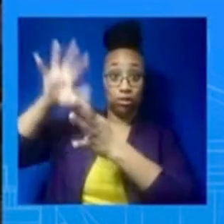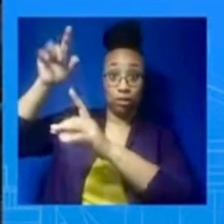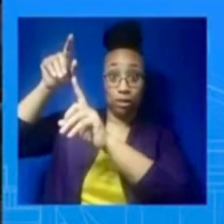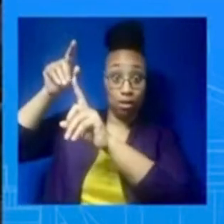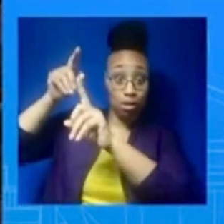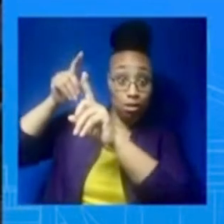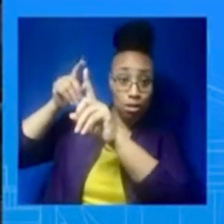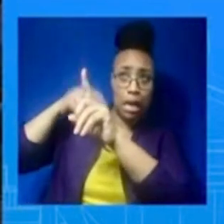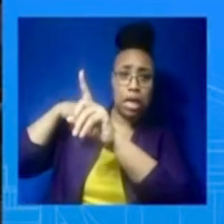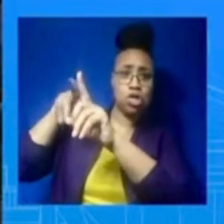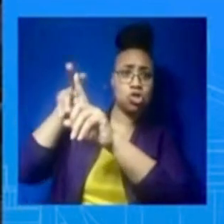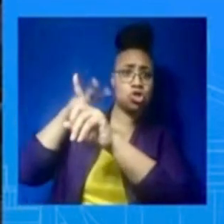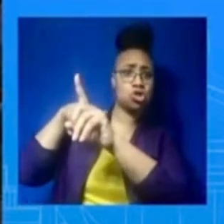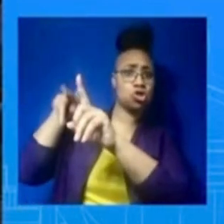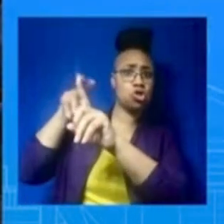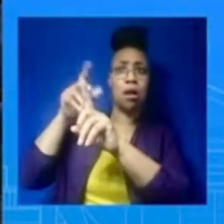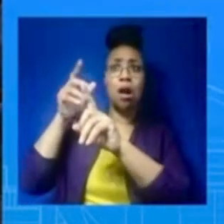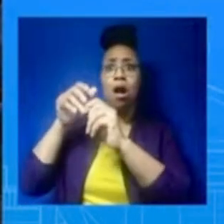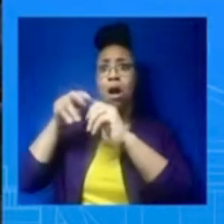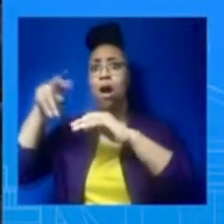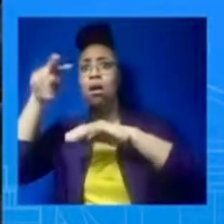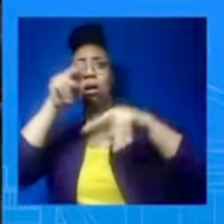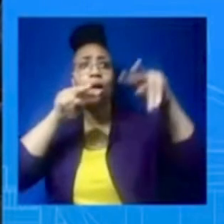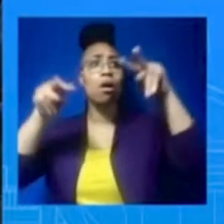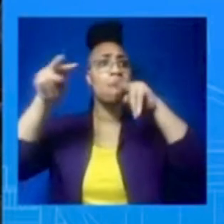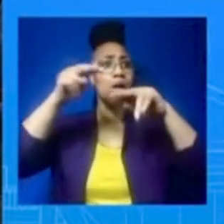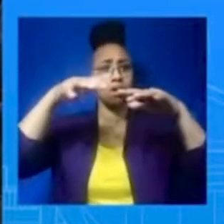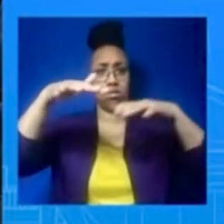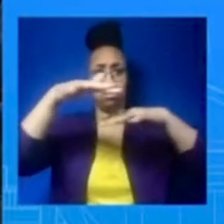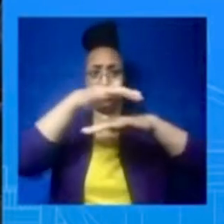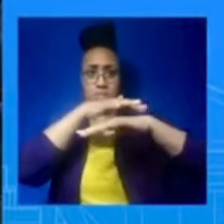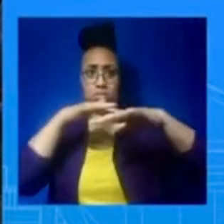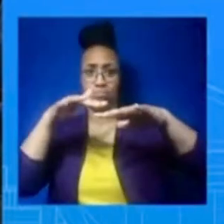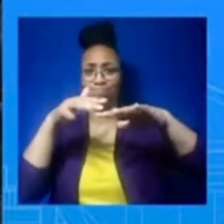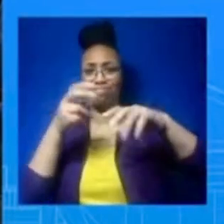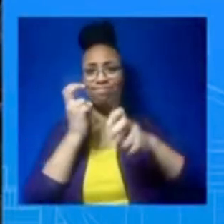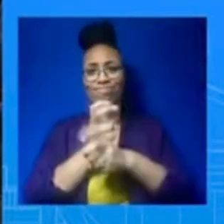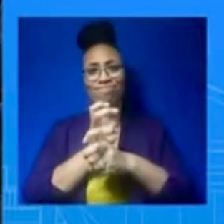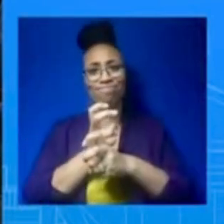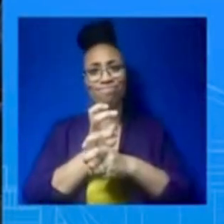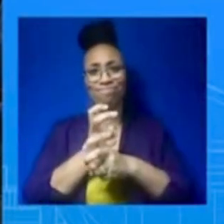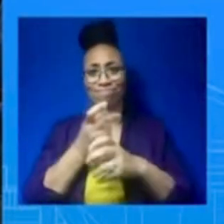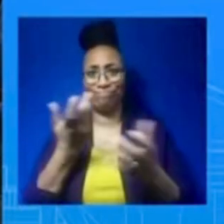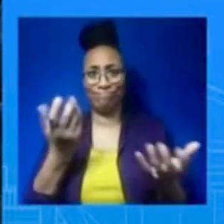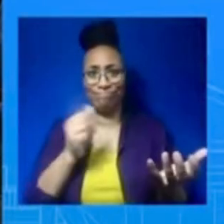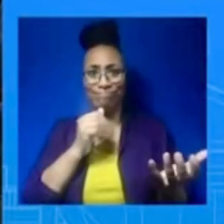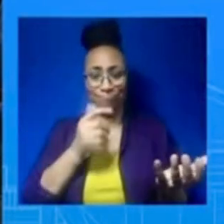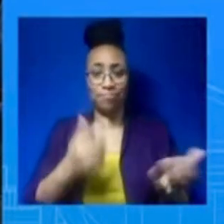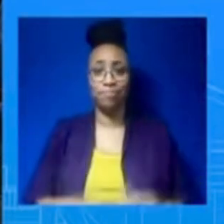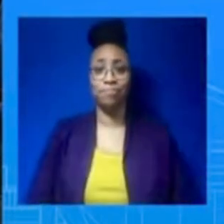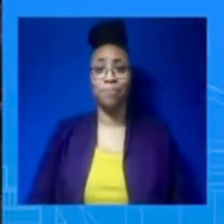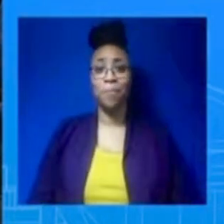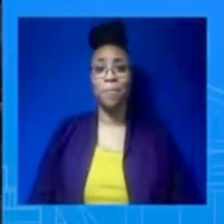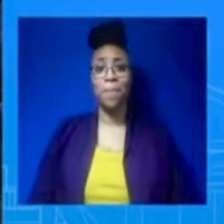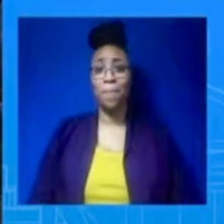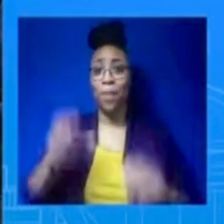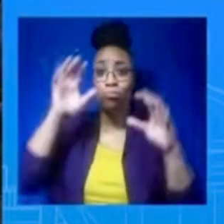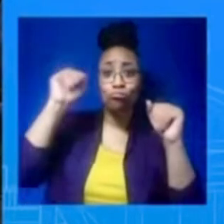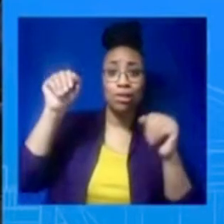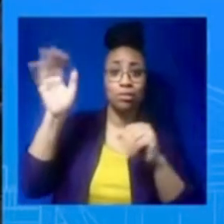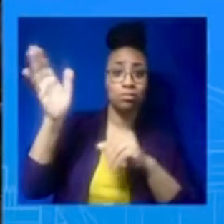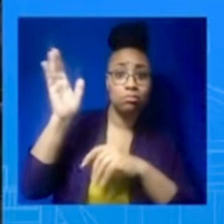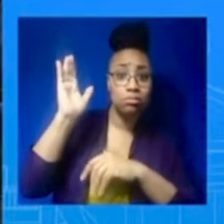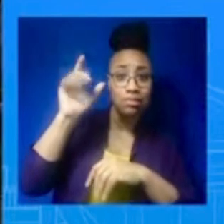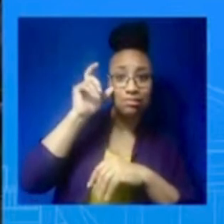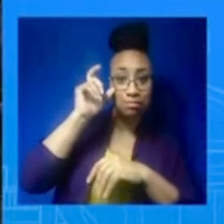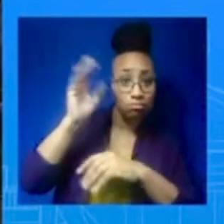it, that it was out of an abundance of caution. But an anecdote like this, does it make any sort of reconsideration of perhaps this was an overreaction at any point over